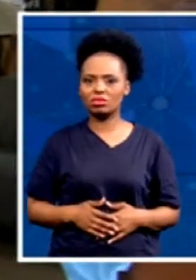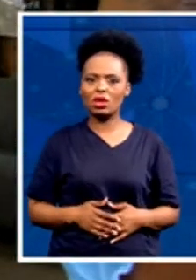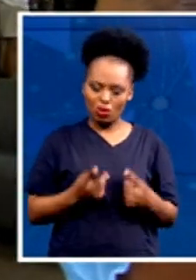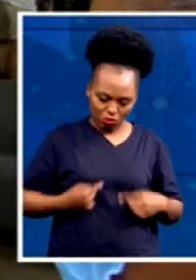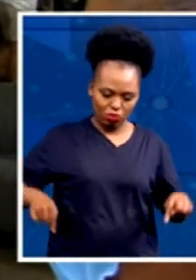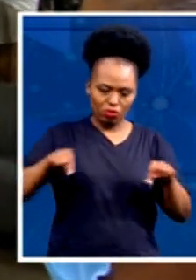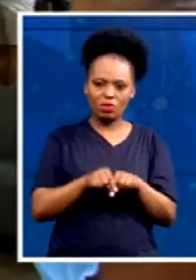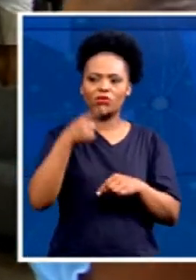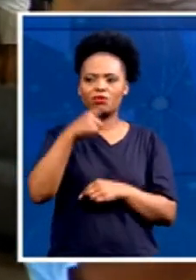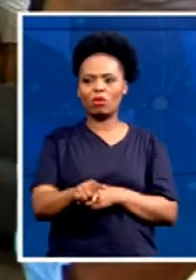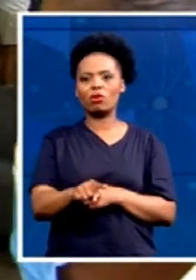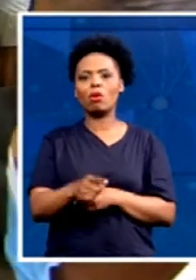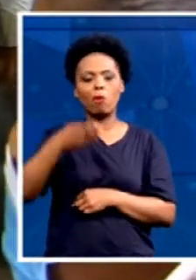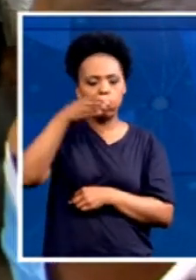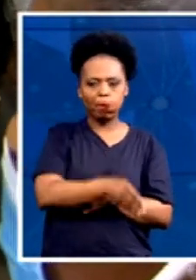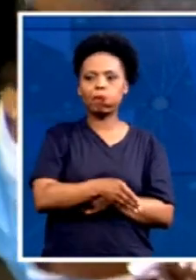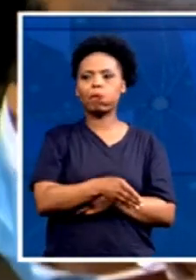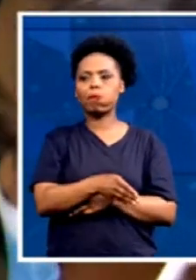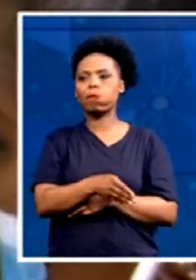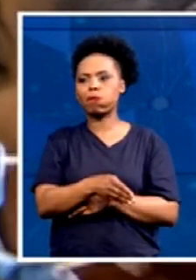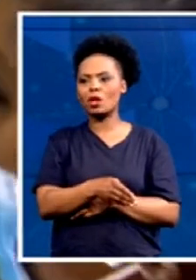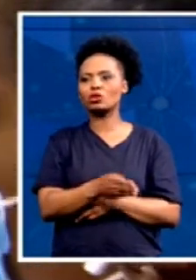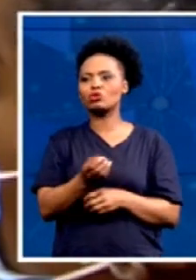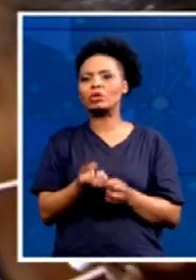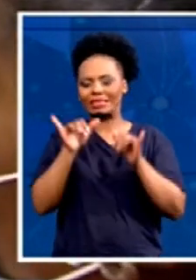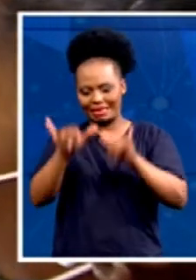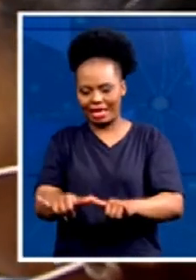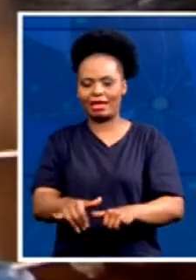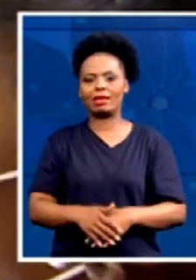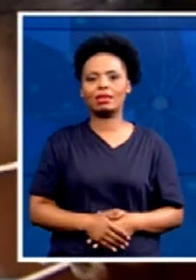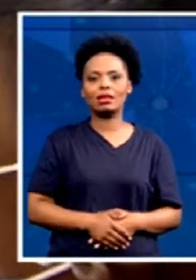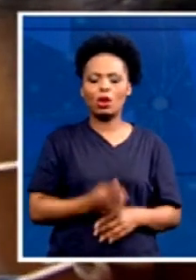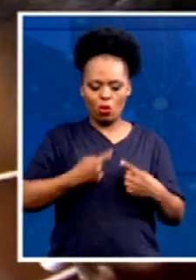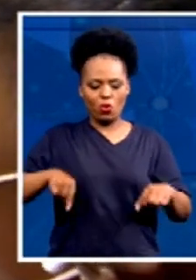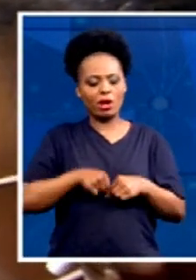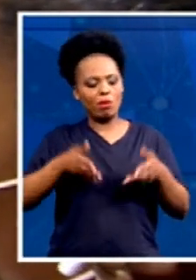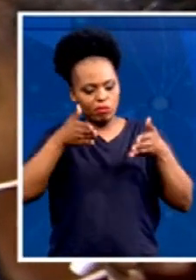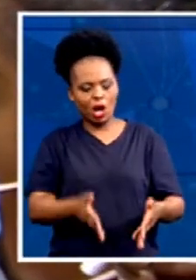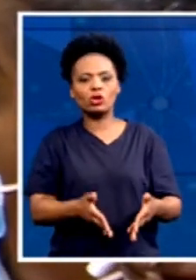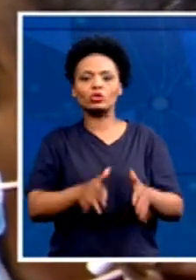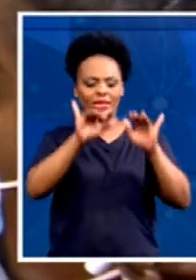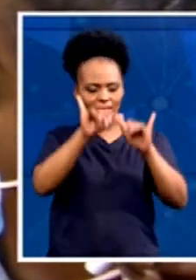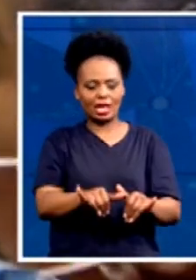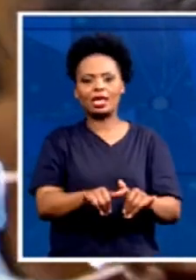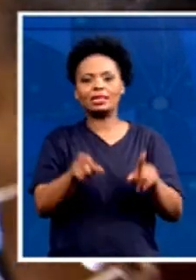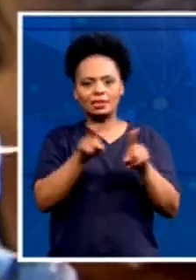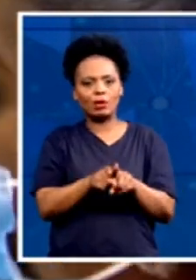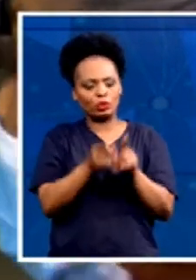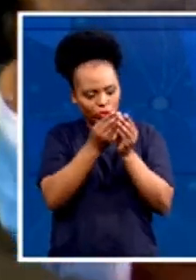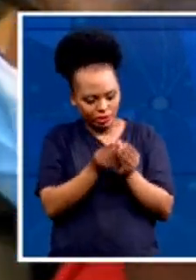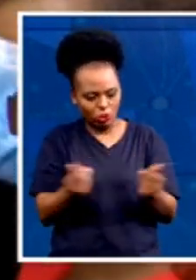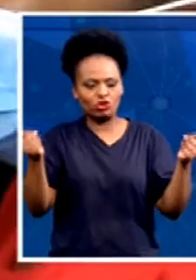meaning we are here for solutions and to find problems for the community and the people. We're not here to fill our pockets.